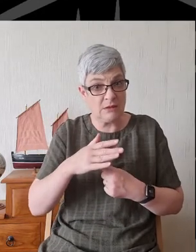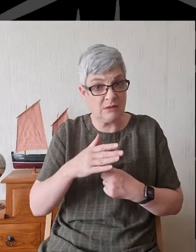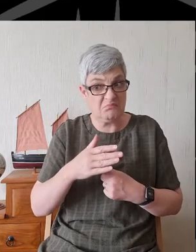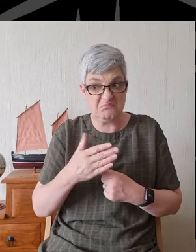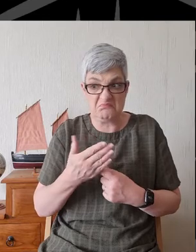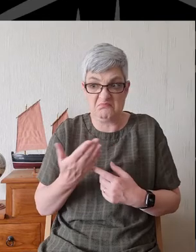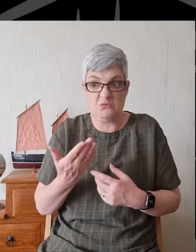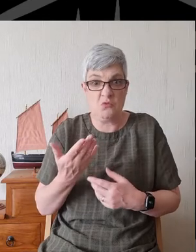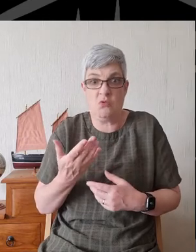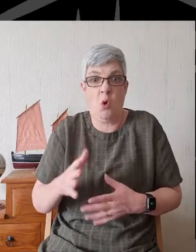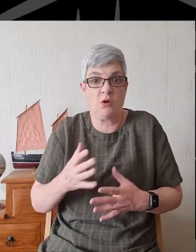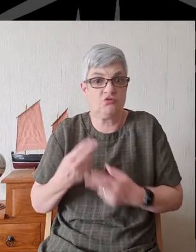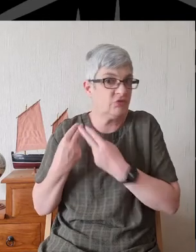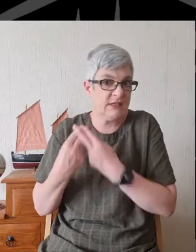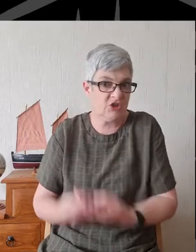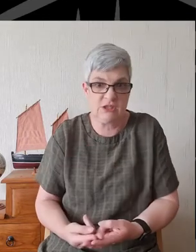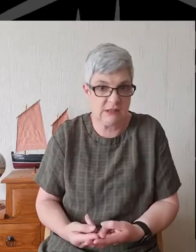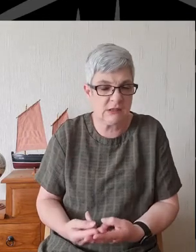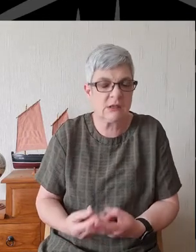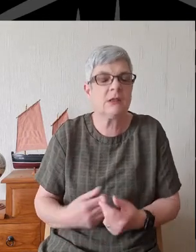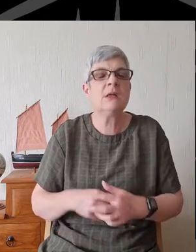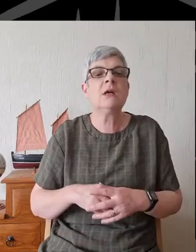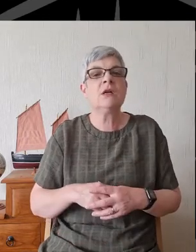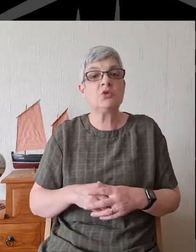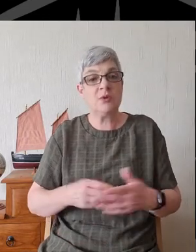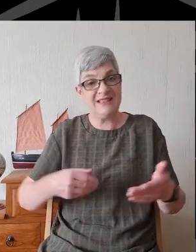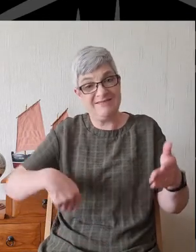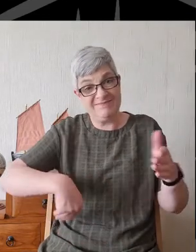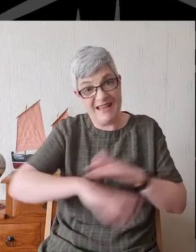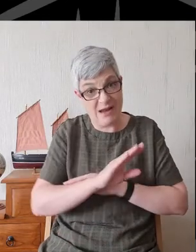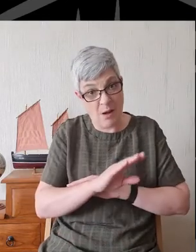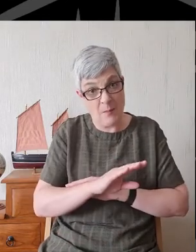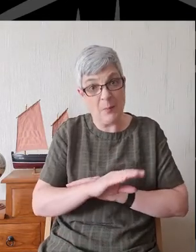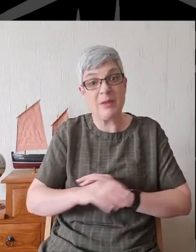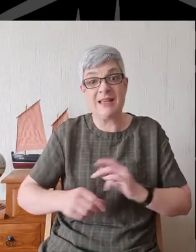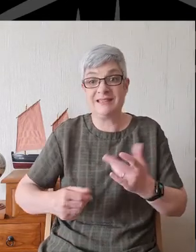And so, they kicked the Reformers out and God had to start a new work elsewhere.